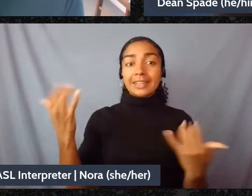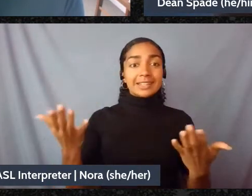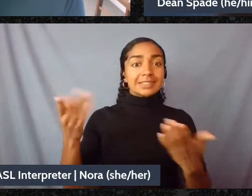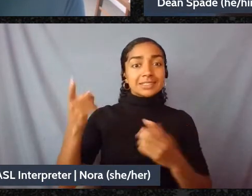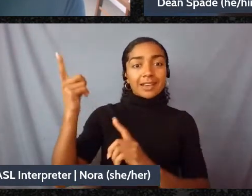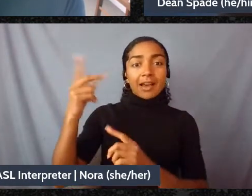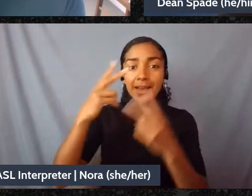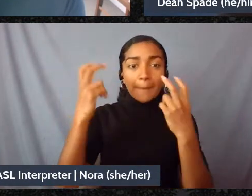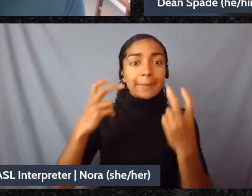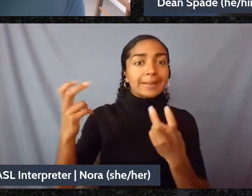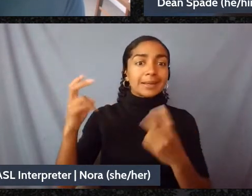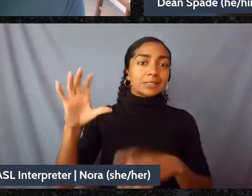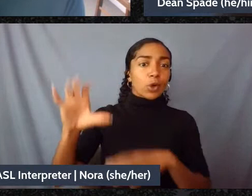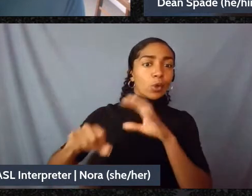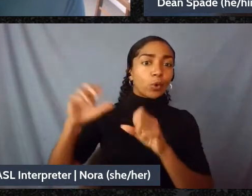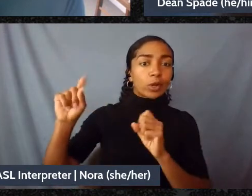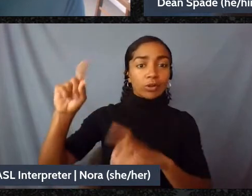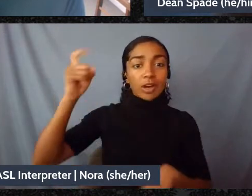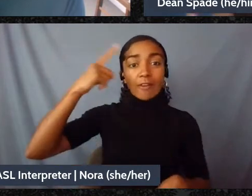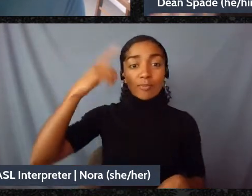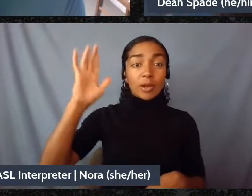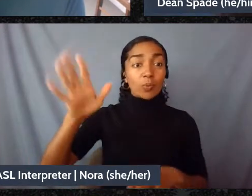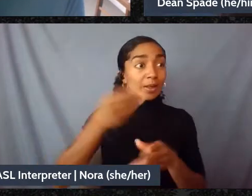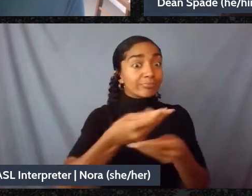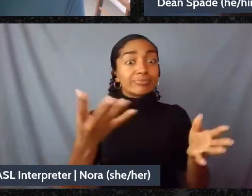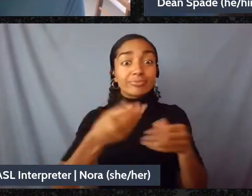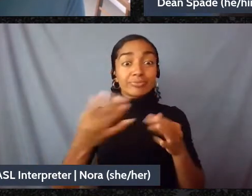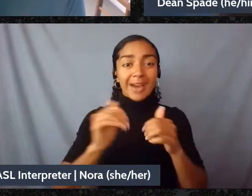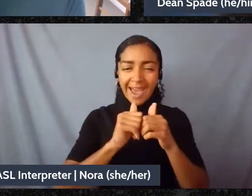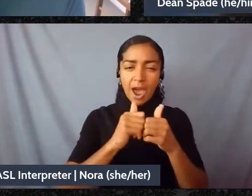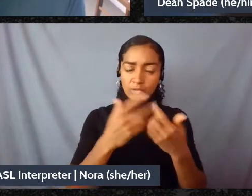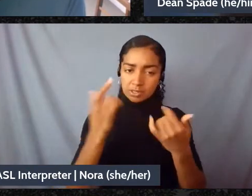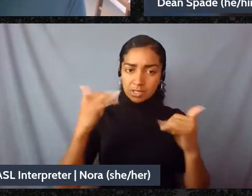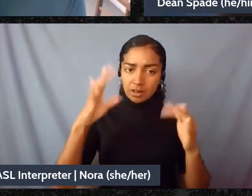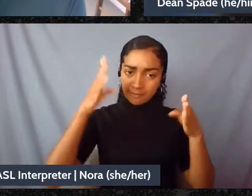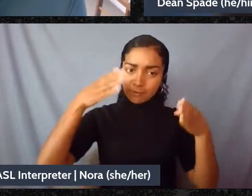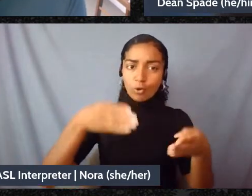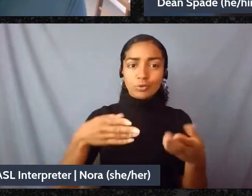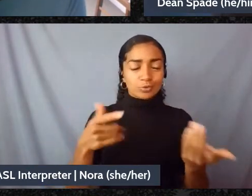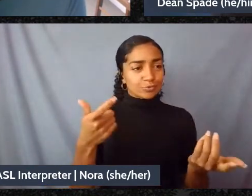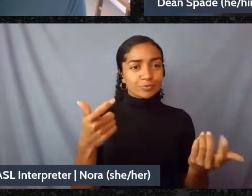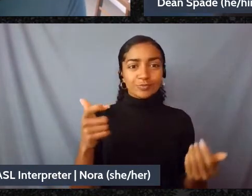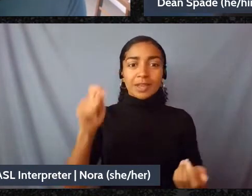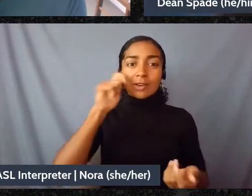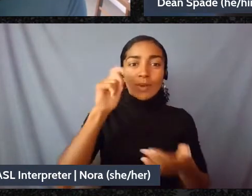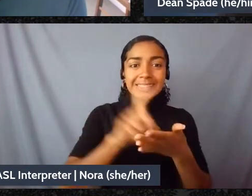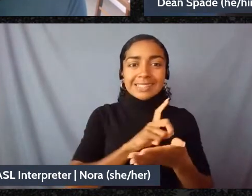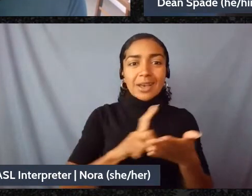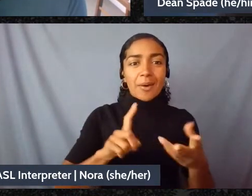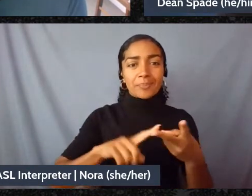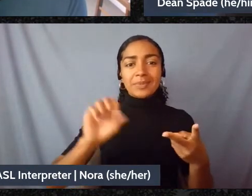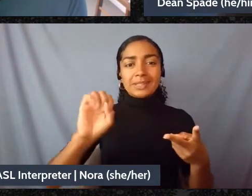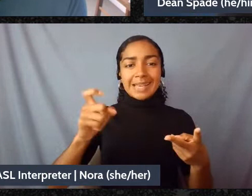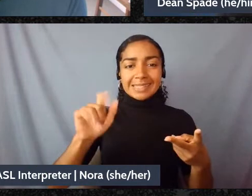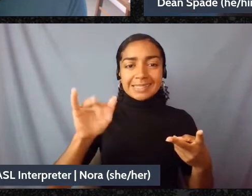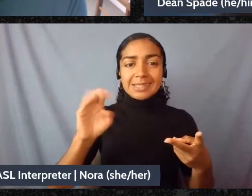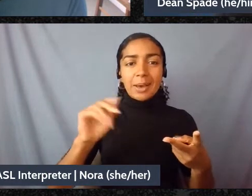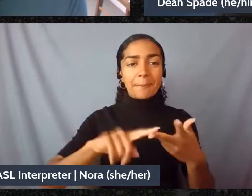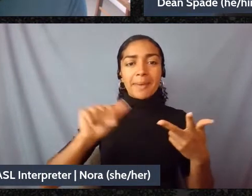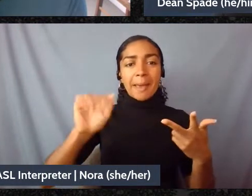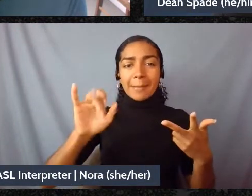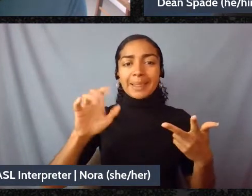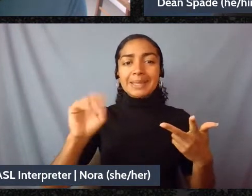not racist sexist colonial ableist and so I think that's an interesting question for us because